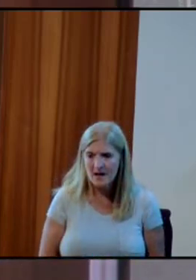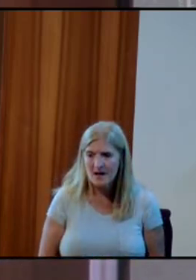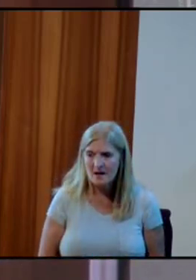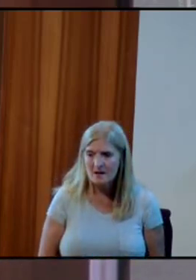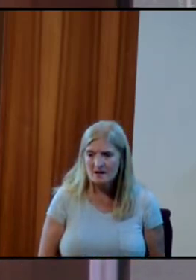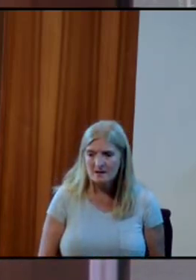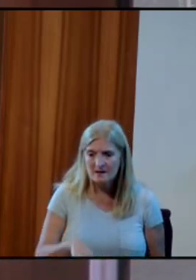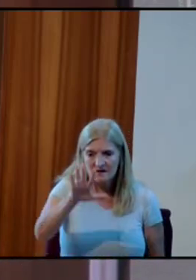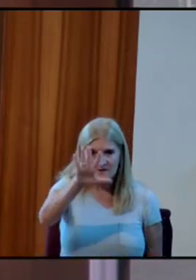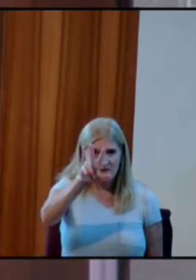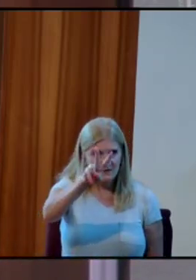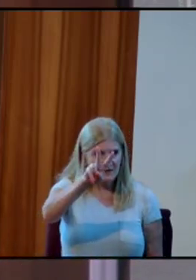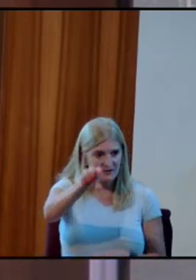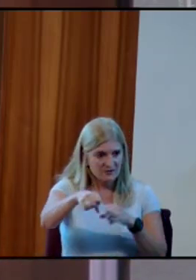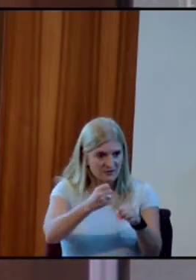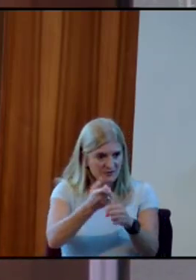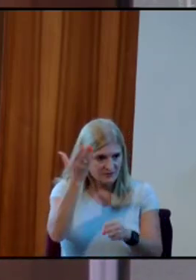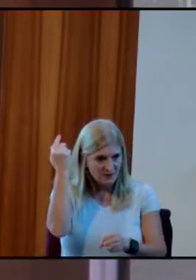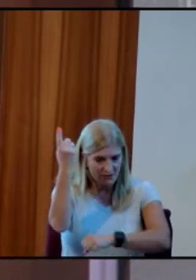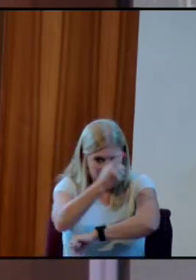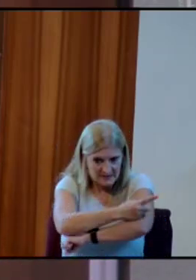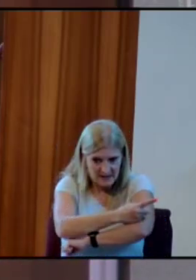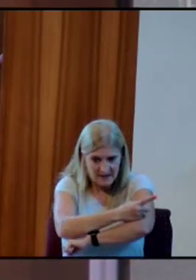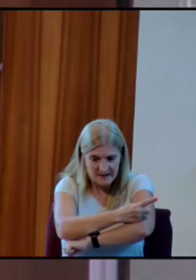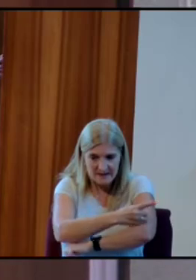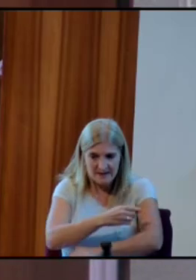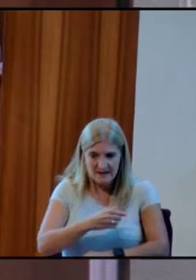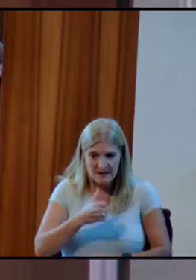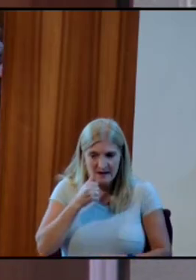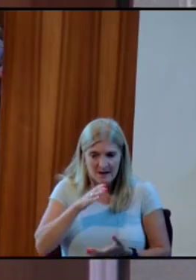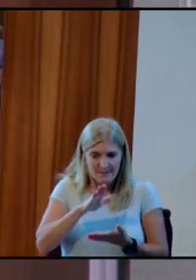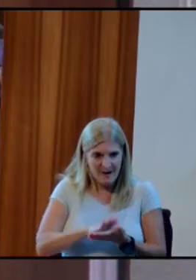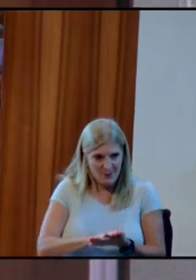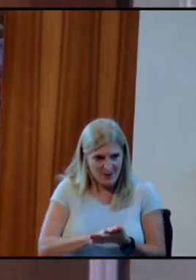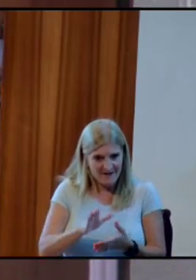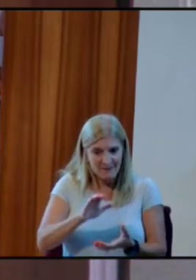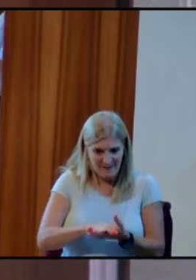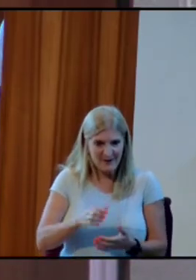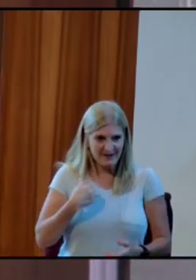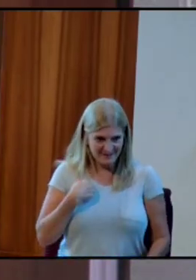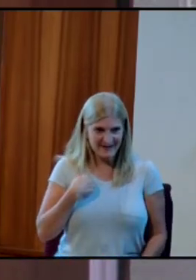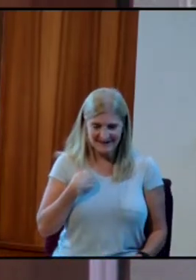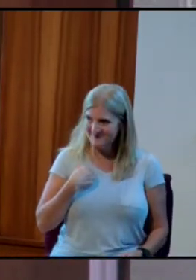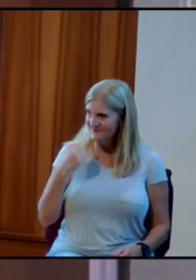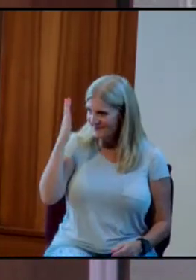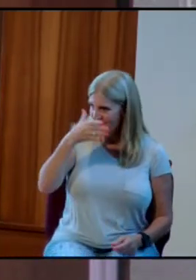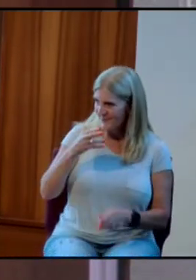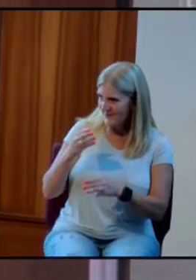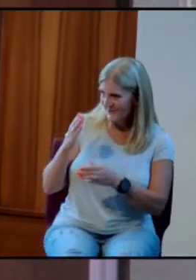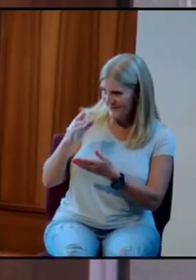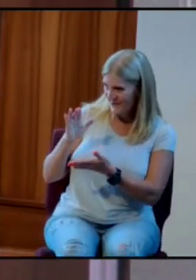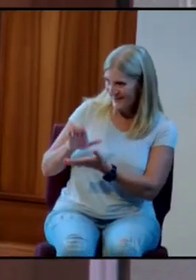Fifty-two years ago today, my wife walked down the aisle in a beautiful white dress.